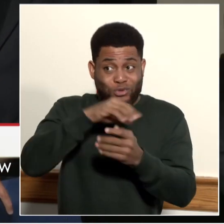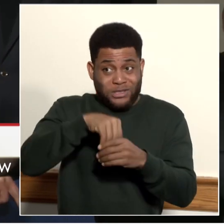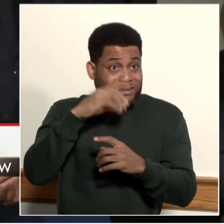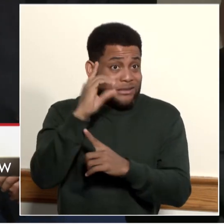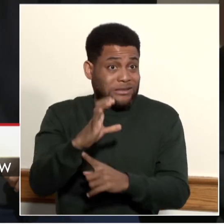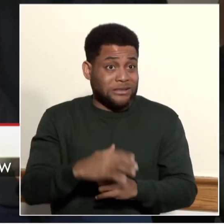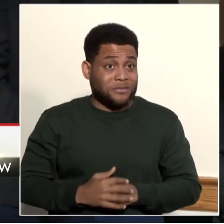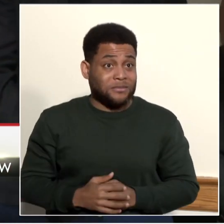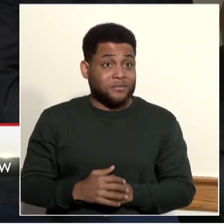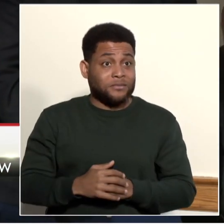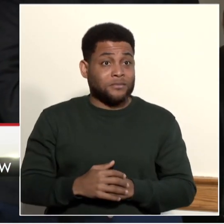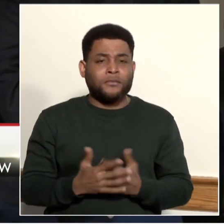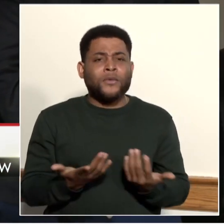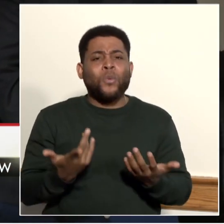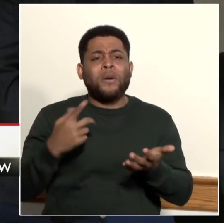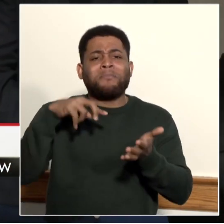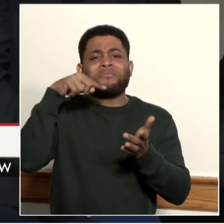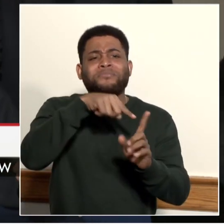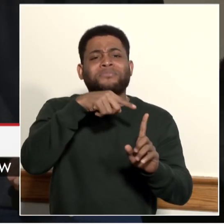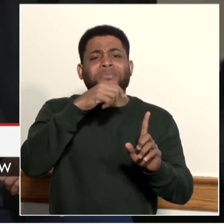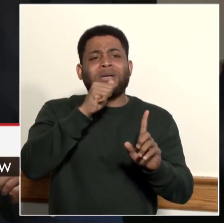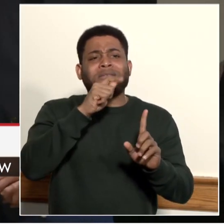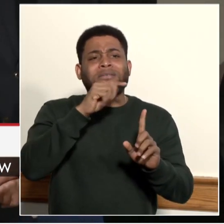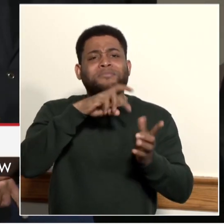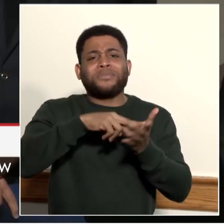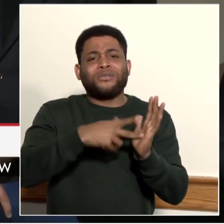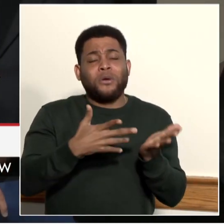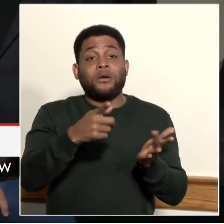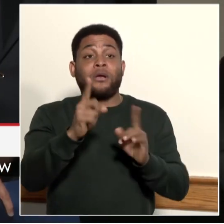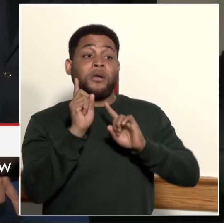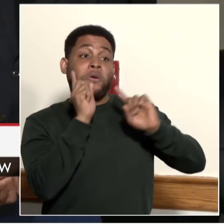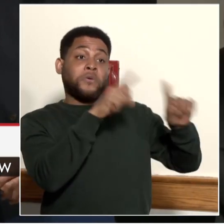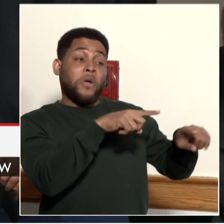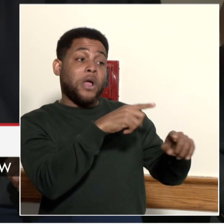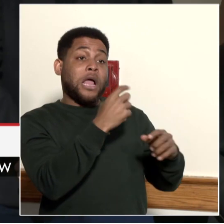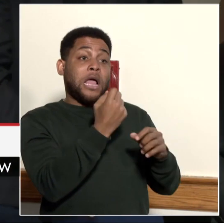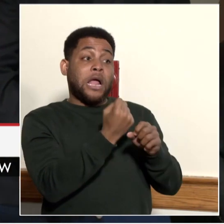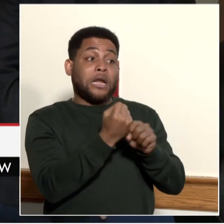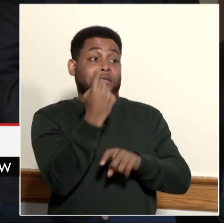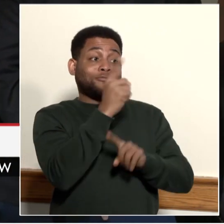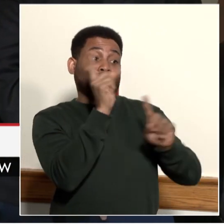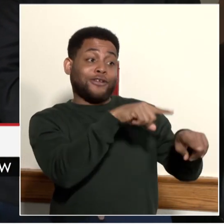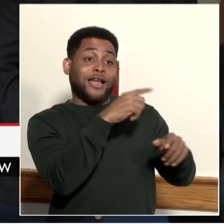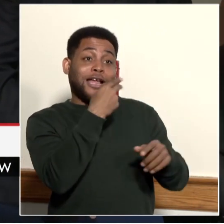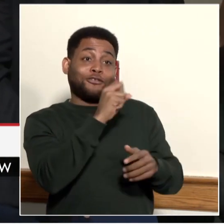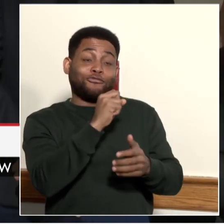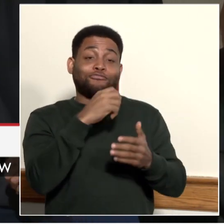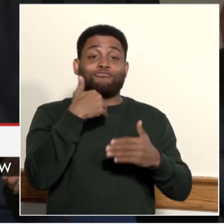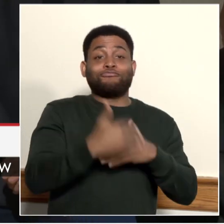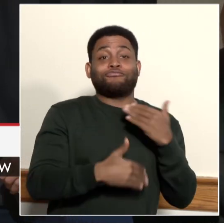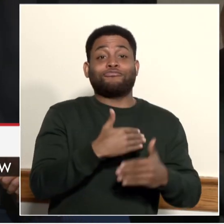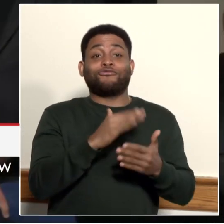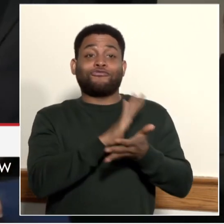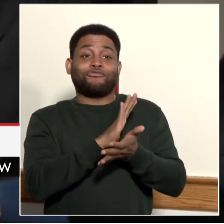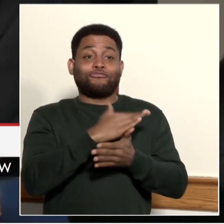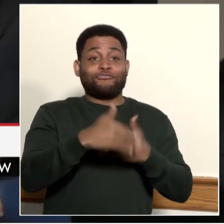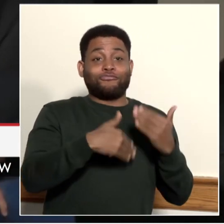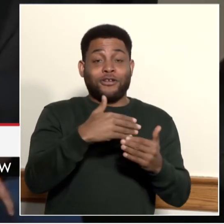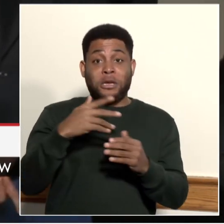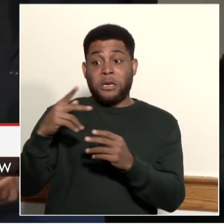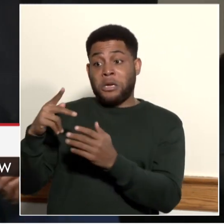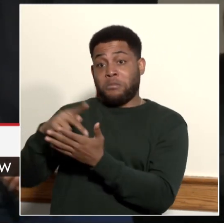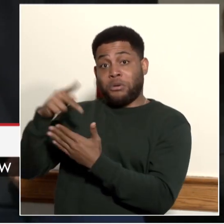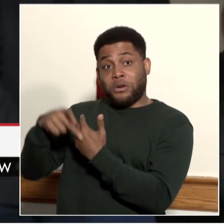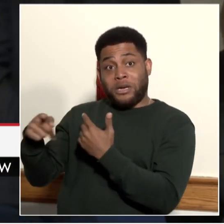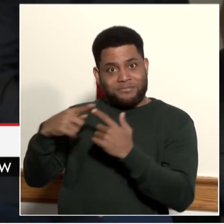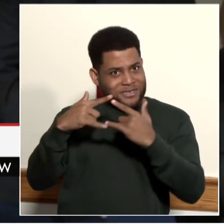attend Calvin Coolidge High School next year, there may be a program at the Advanced Technical Center that